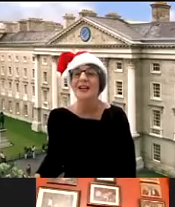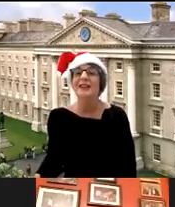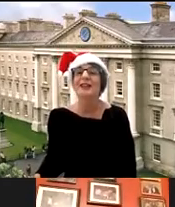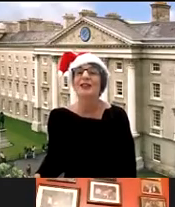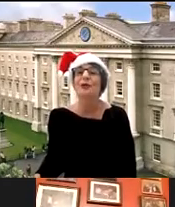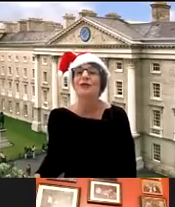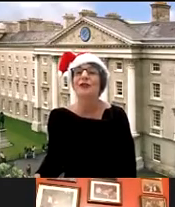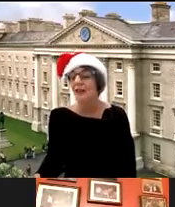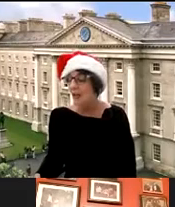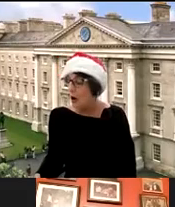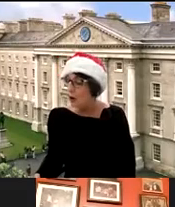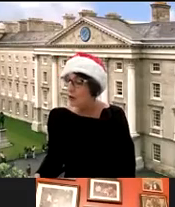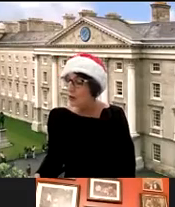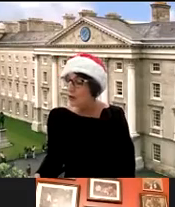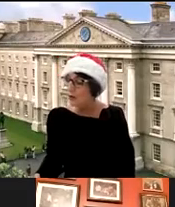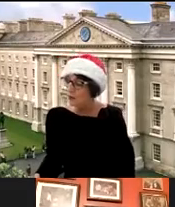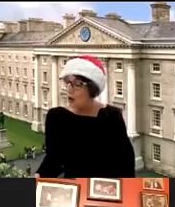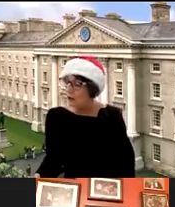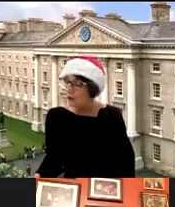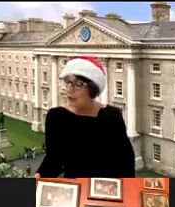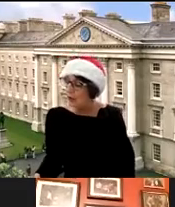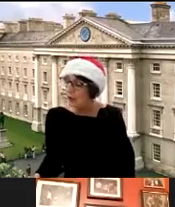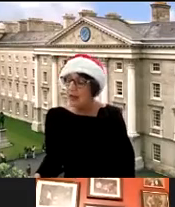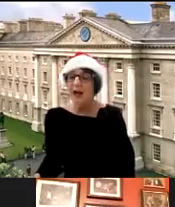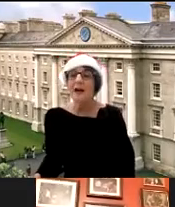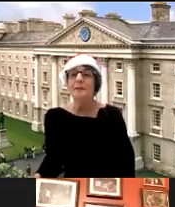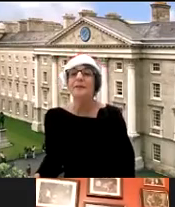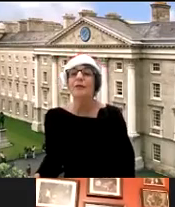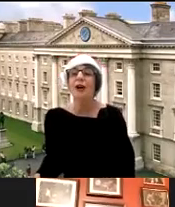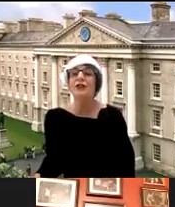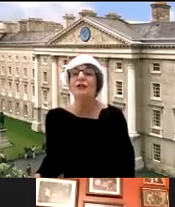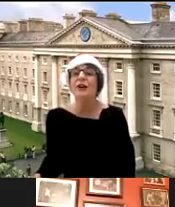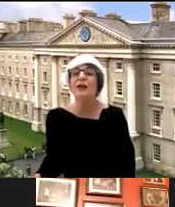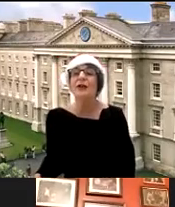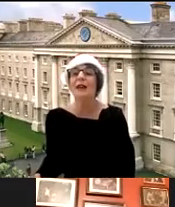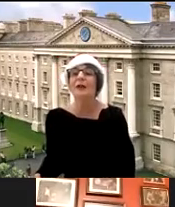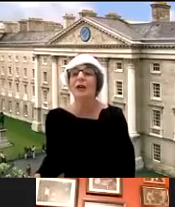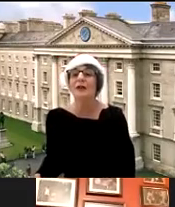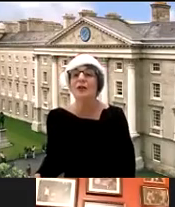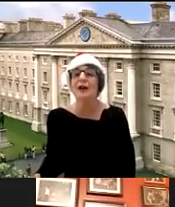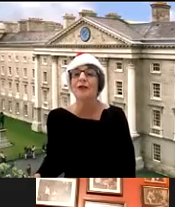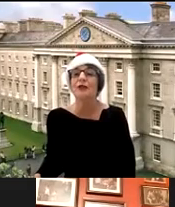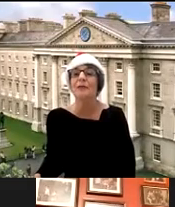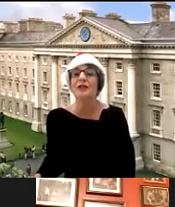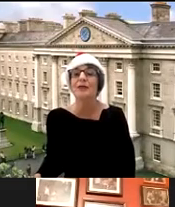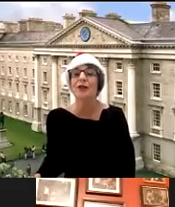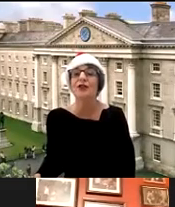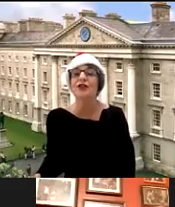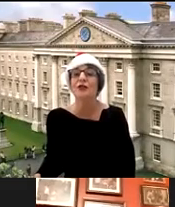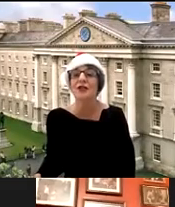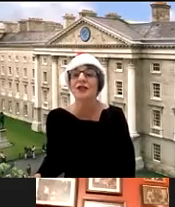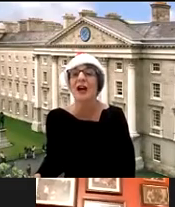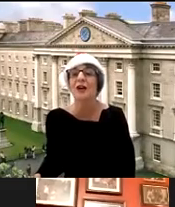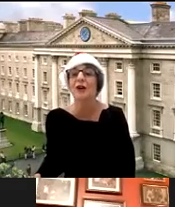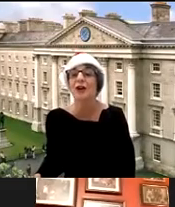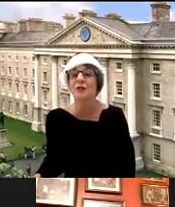that's wonderful also to ross o'neill and ross you're very welcome lovely to have you in the committee and ross is